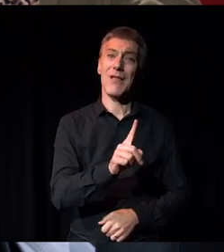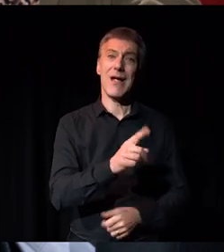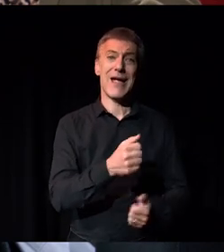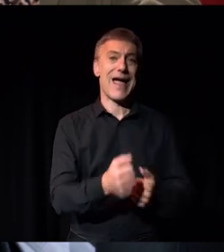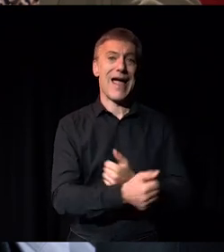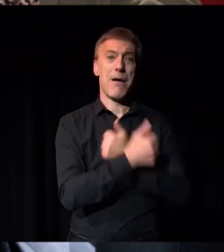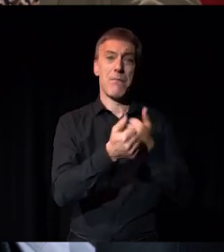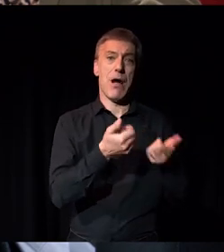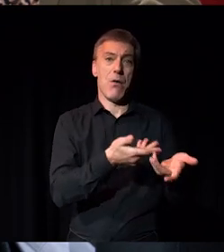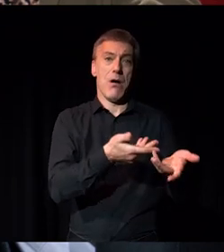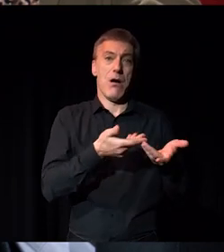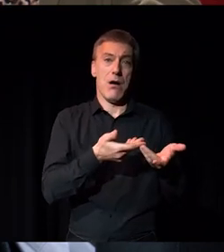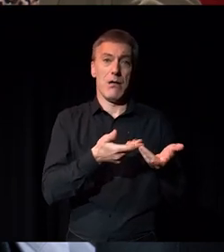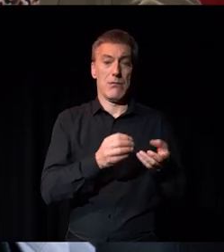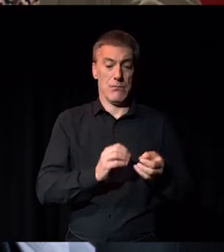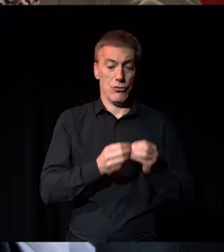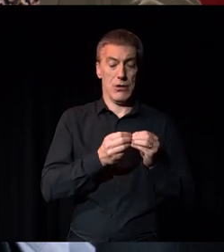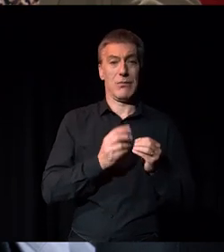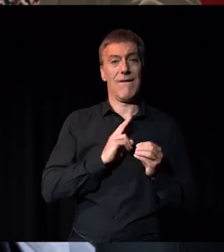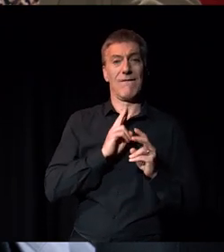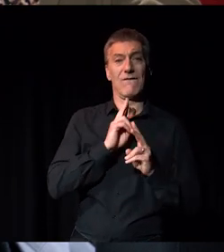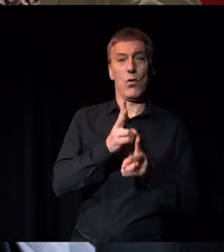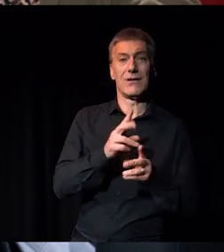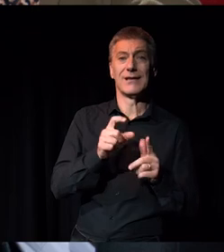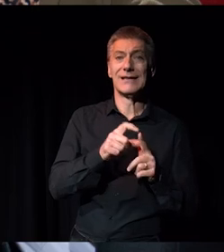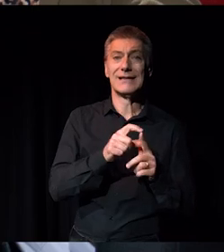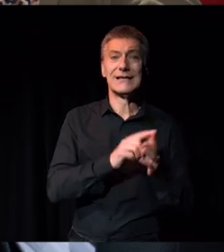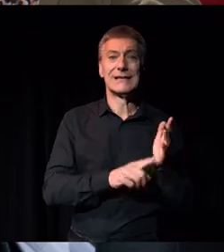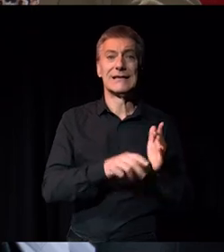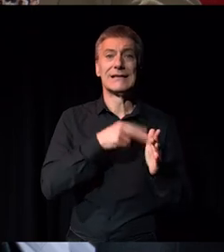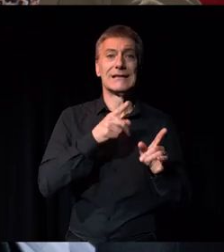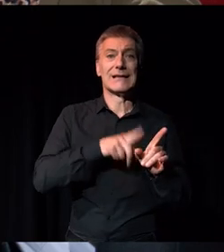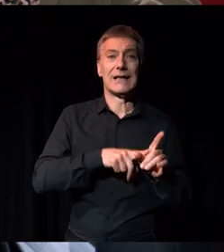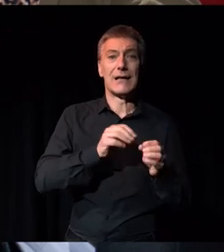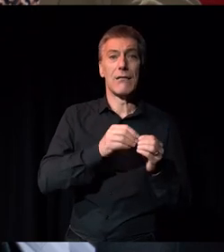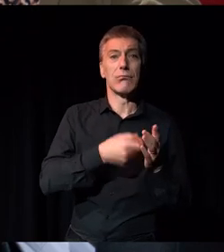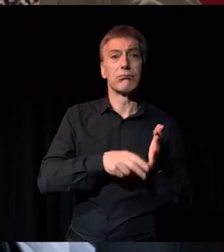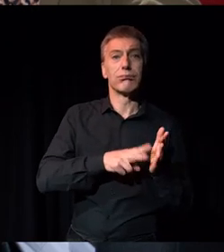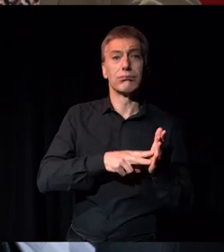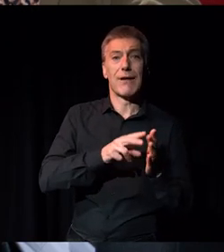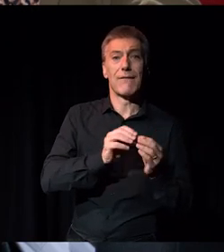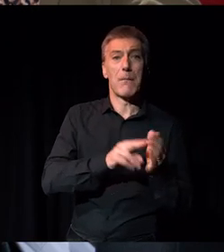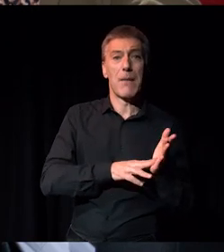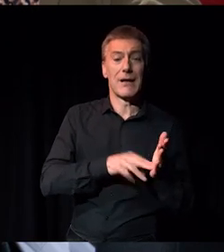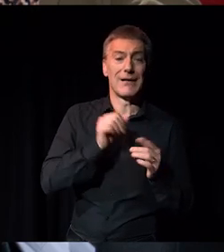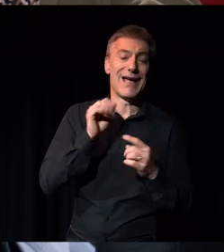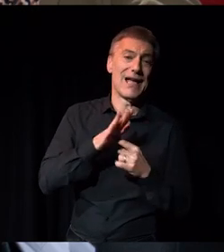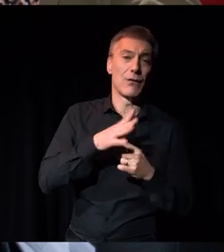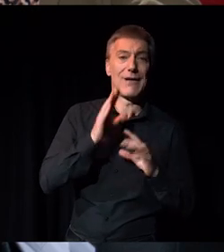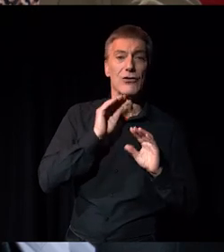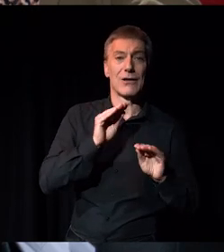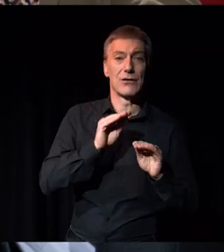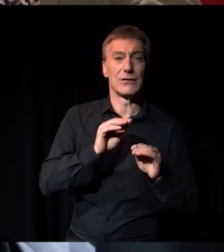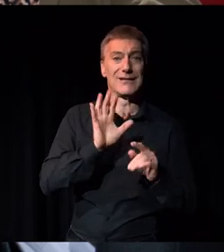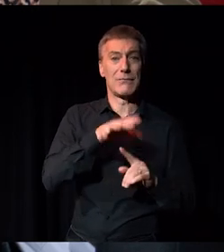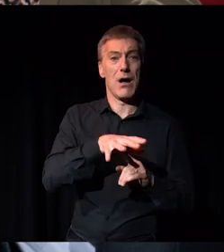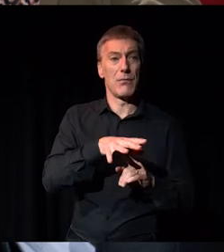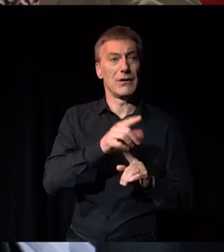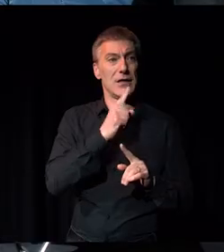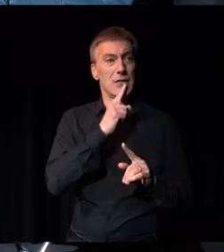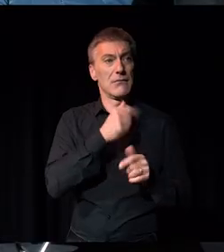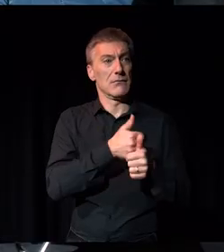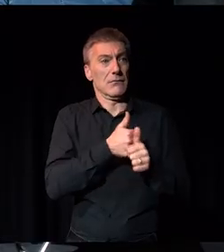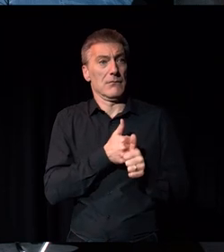voice. Philip Headley, the artistic director, Danny Braverman, head of the education department, who invested belief, I guess.